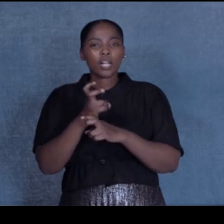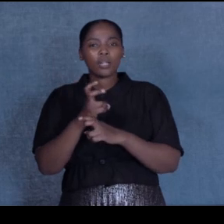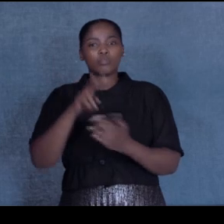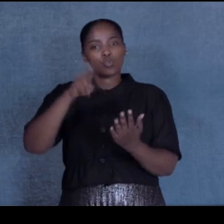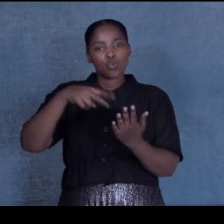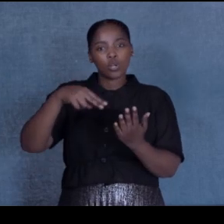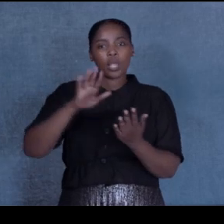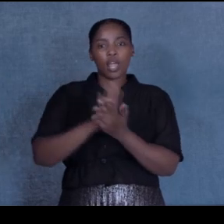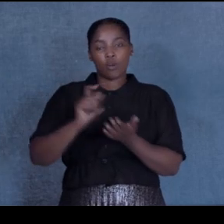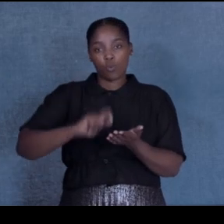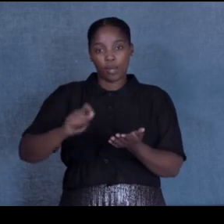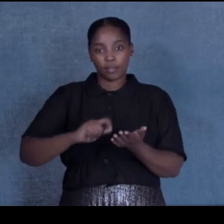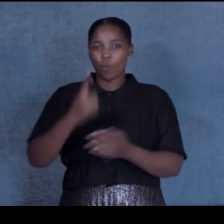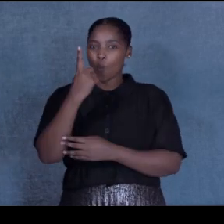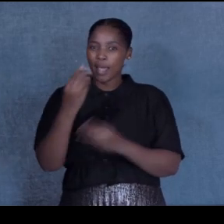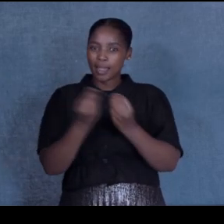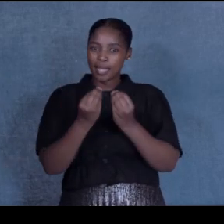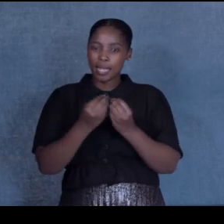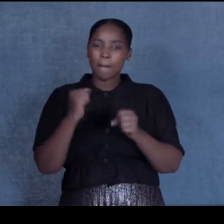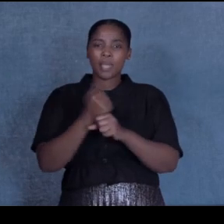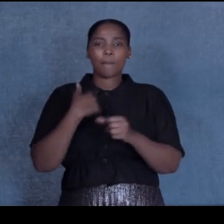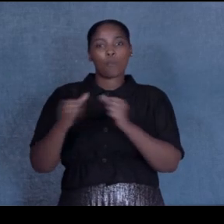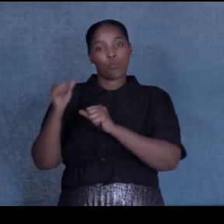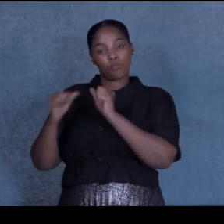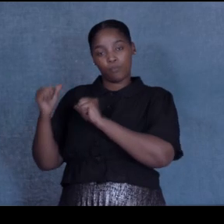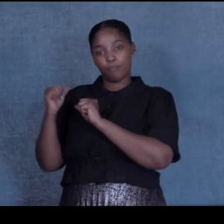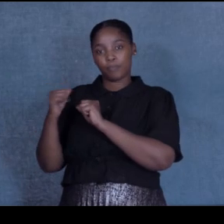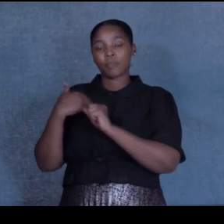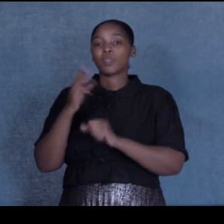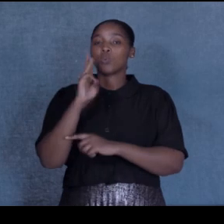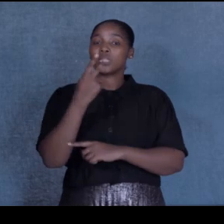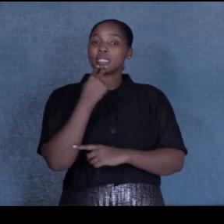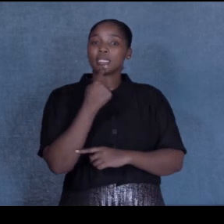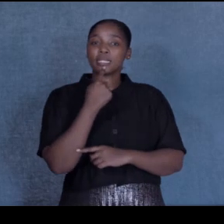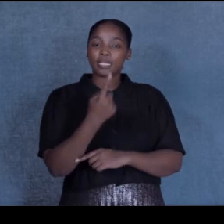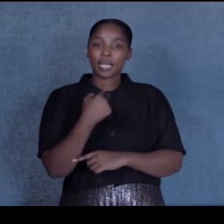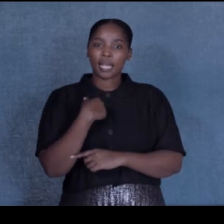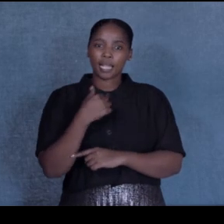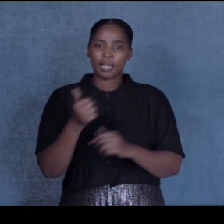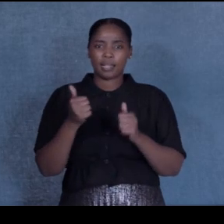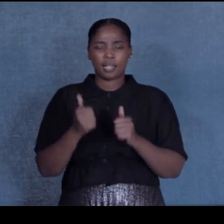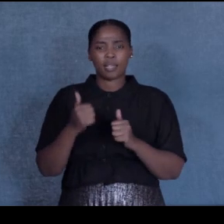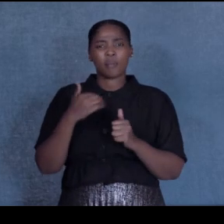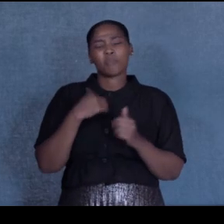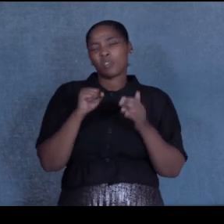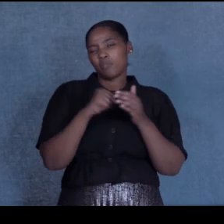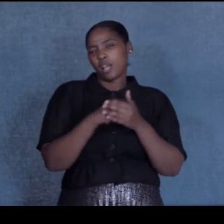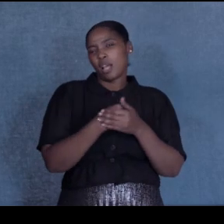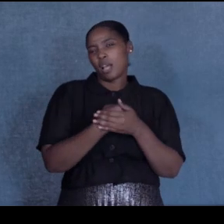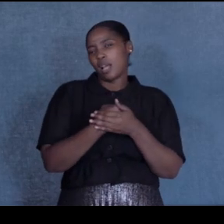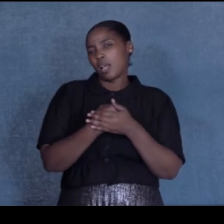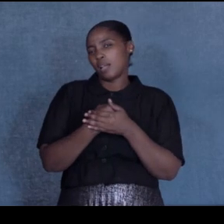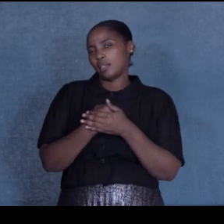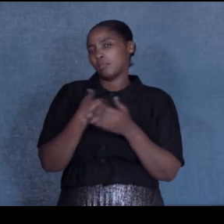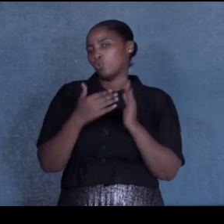thing taking me back. I would say and I would sit there and I was very good at hiding it. Like really good.